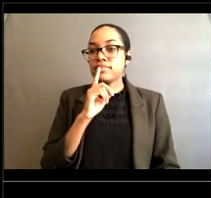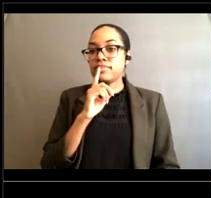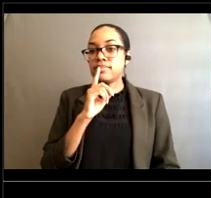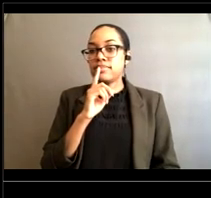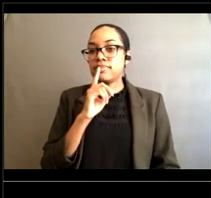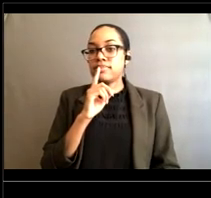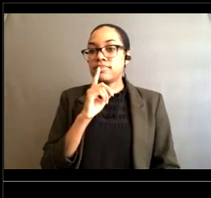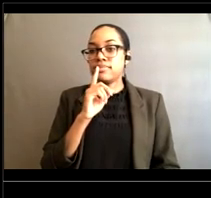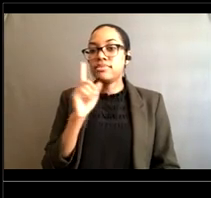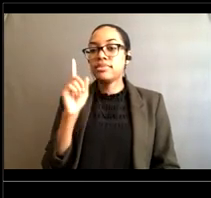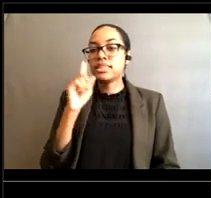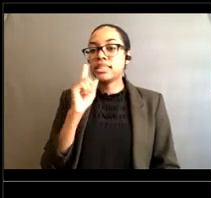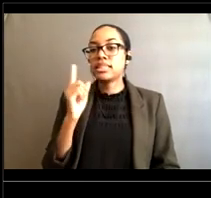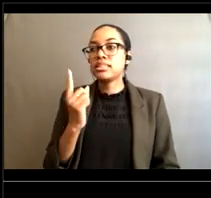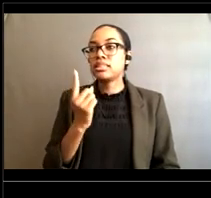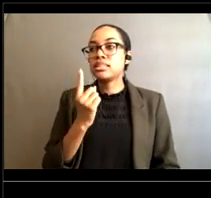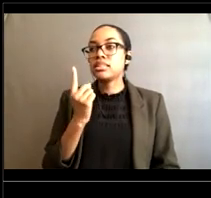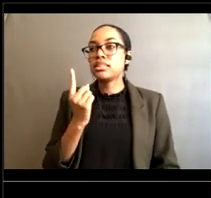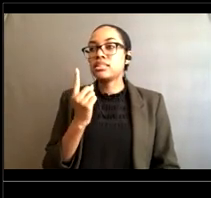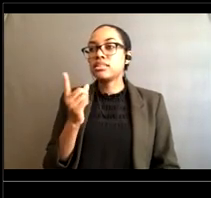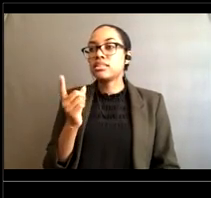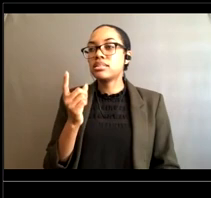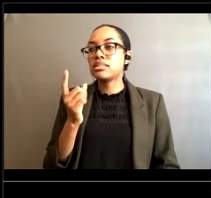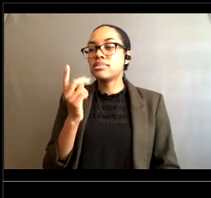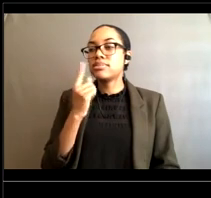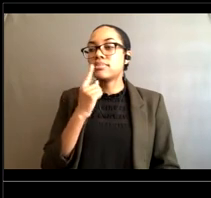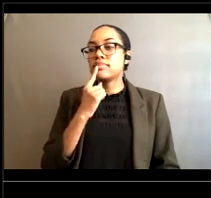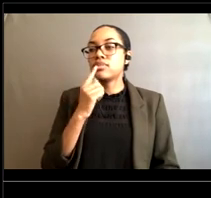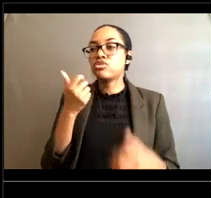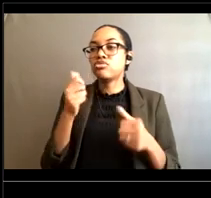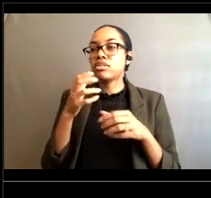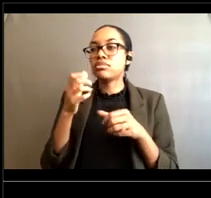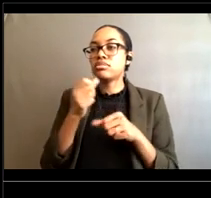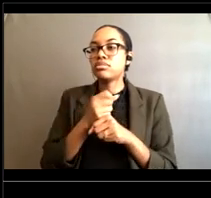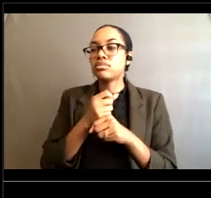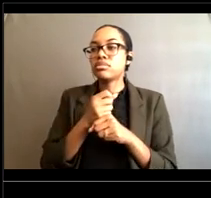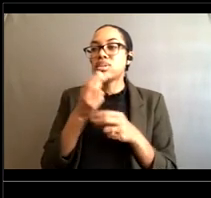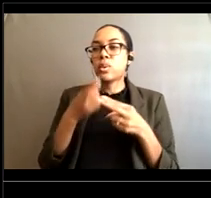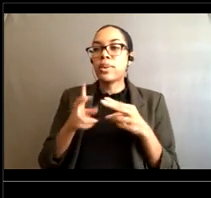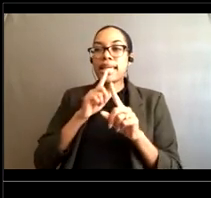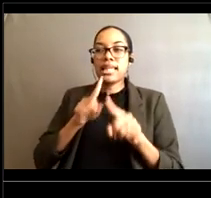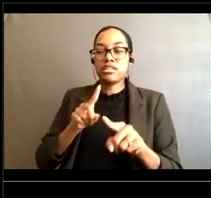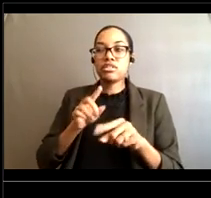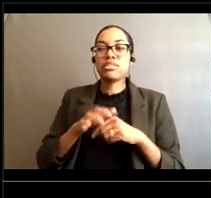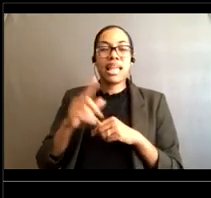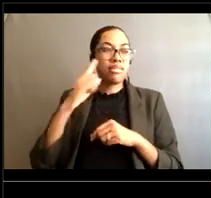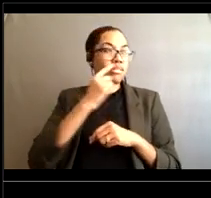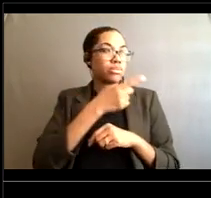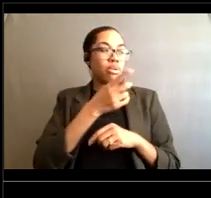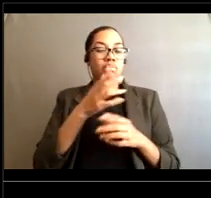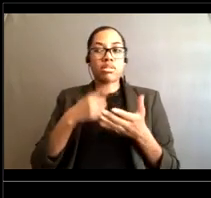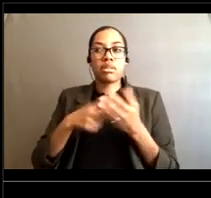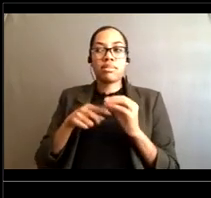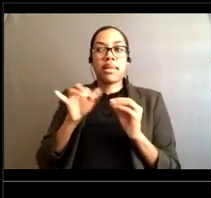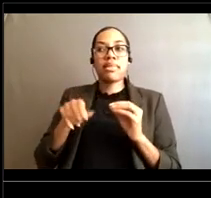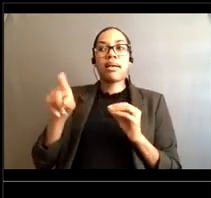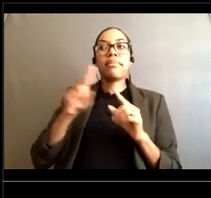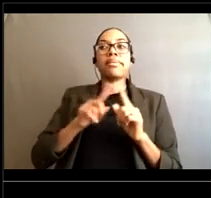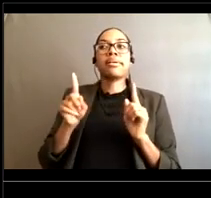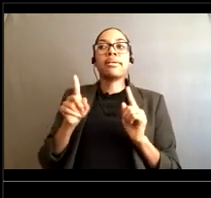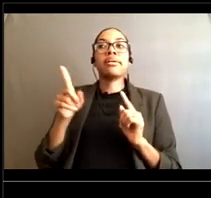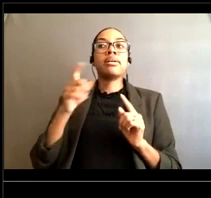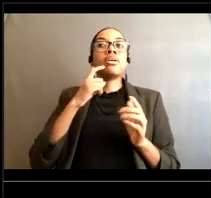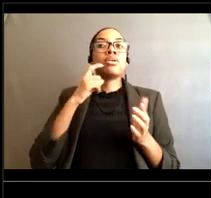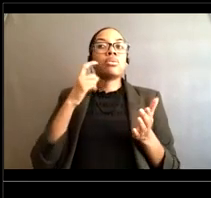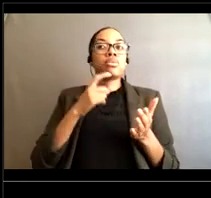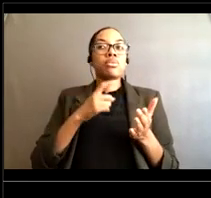I think someone this question and I guess a quick a quick answer because I think you've touched on it a few times But they they want to know recommend swimming with with a life